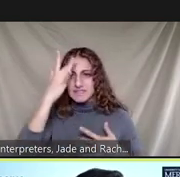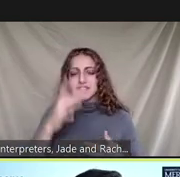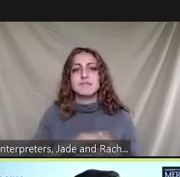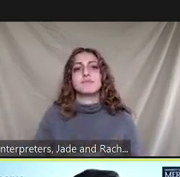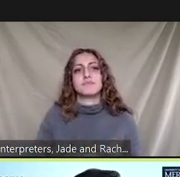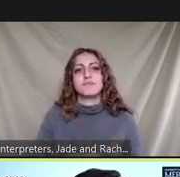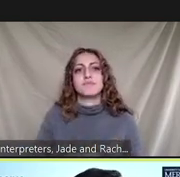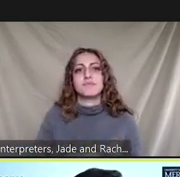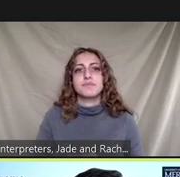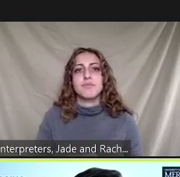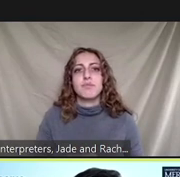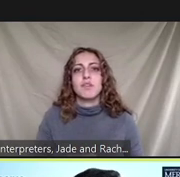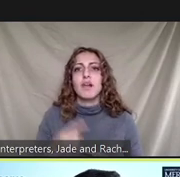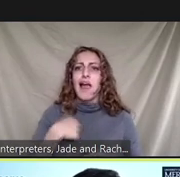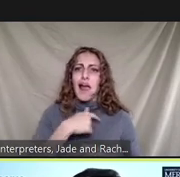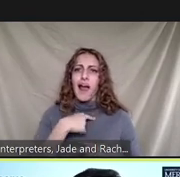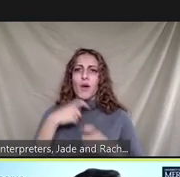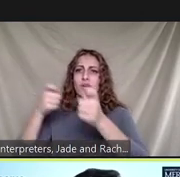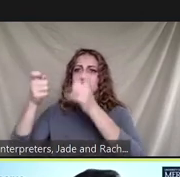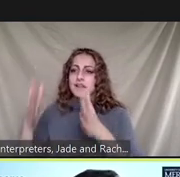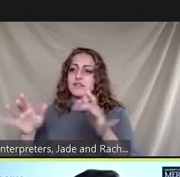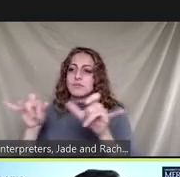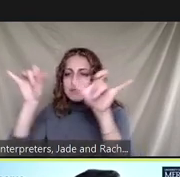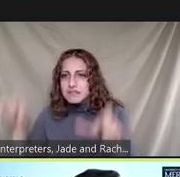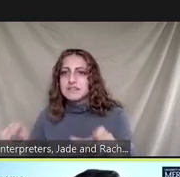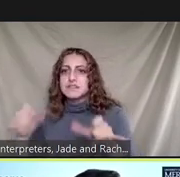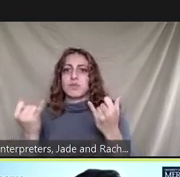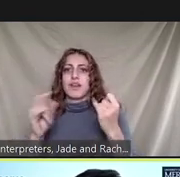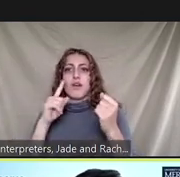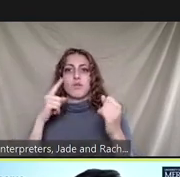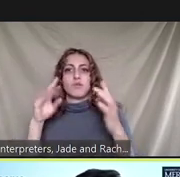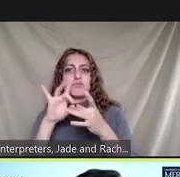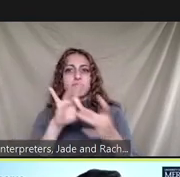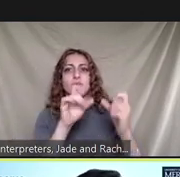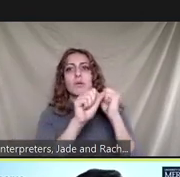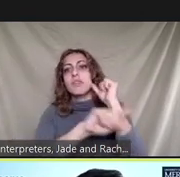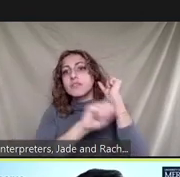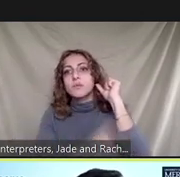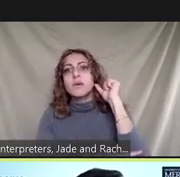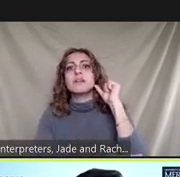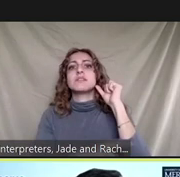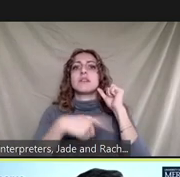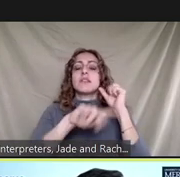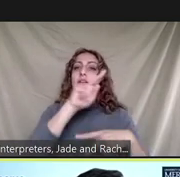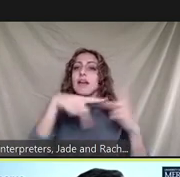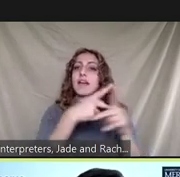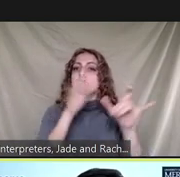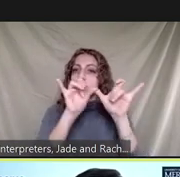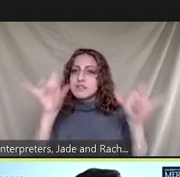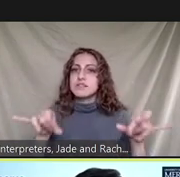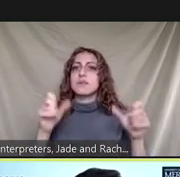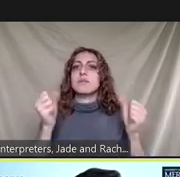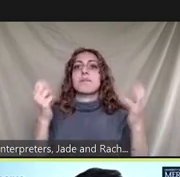our waste management services are a kind of a system which consists of multiple entities and